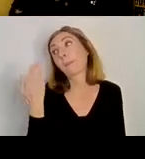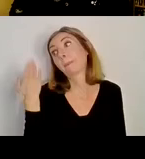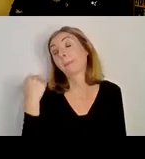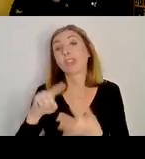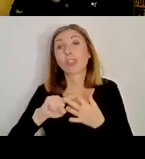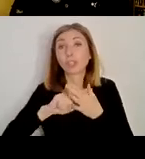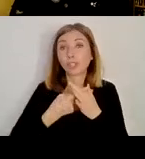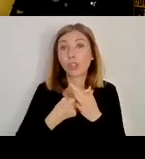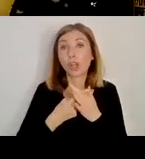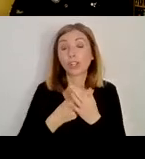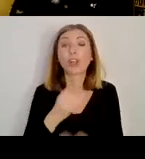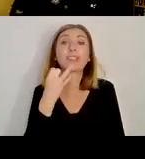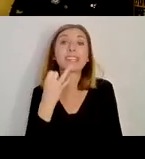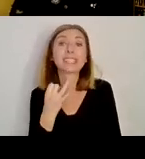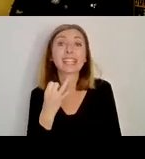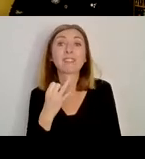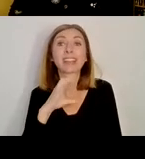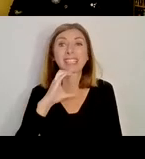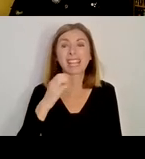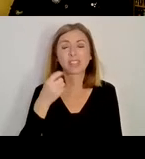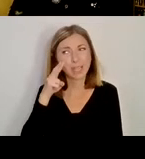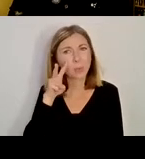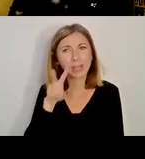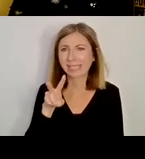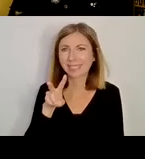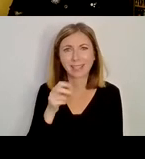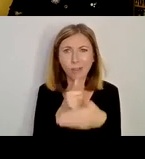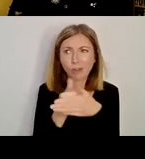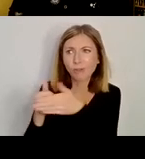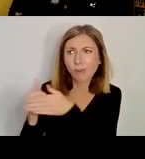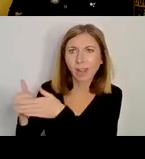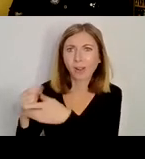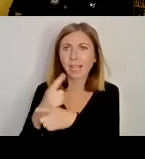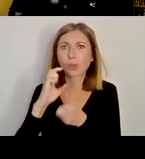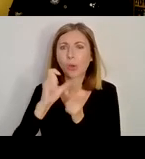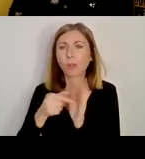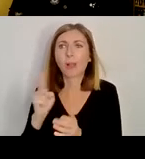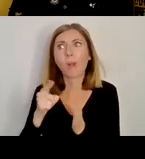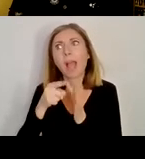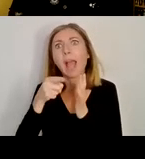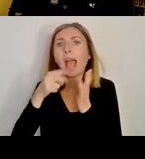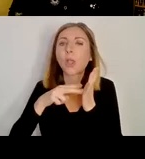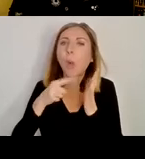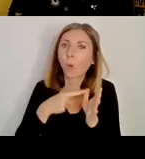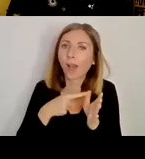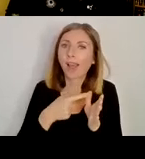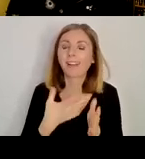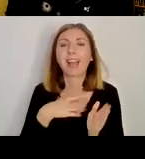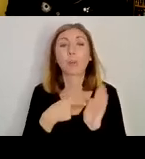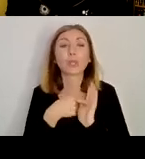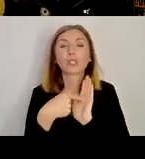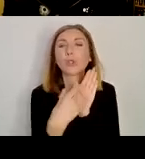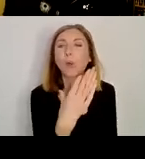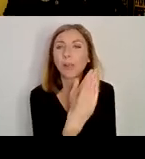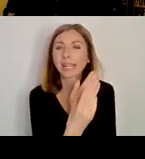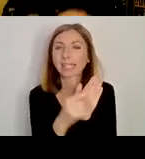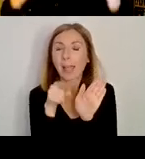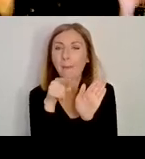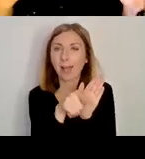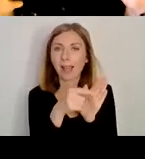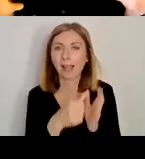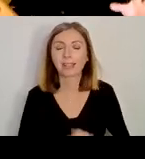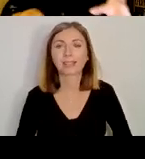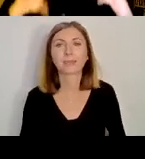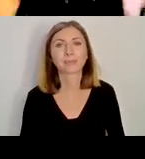century. And I wanted to give you an example. And because I